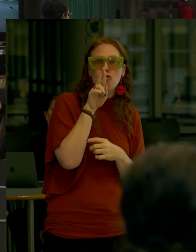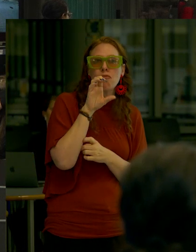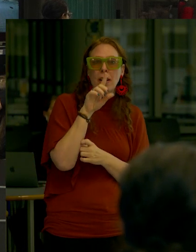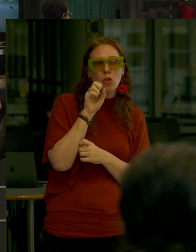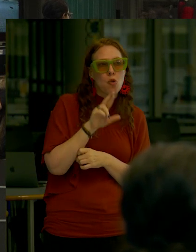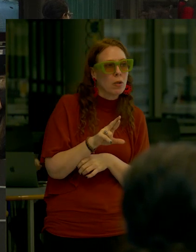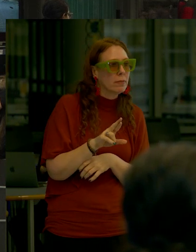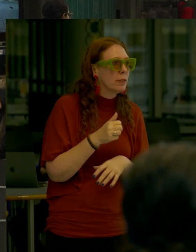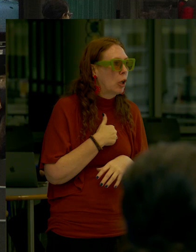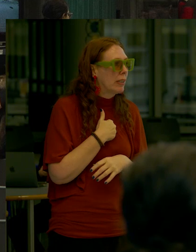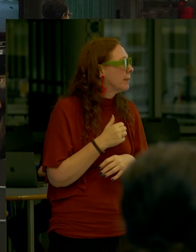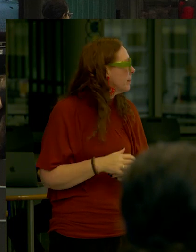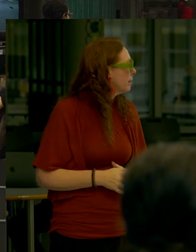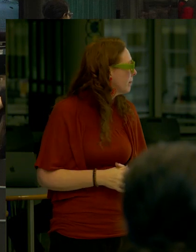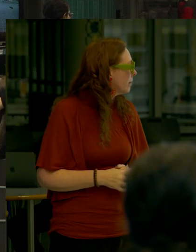Oh, sorry